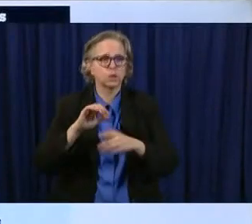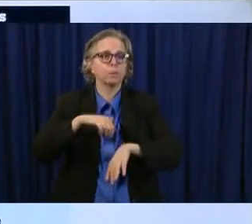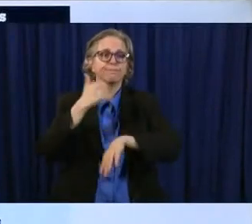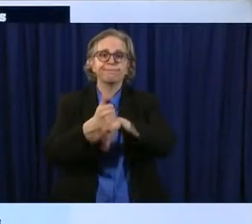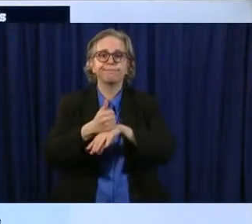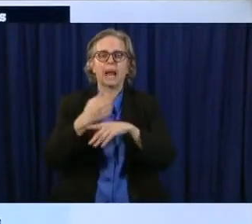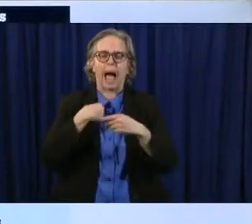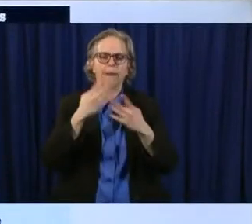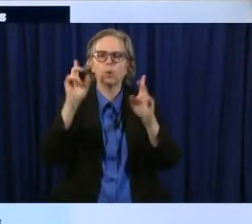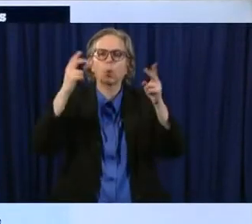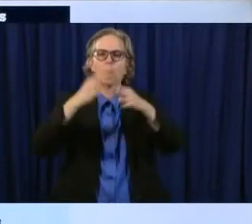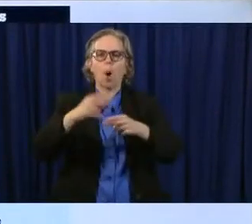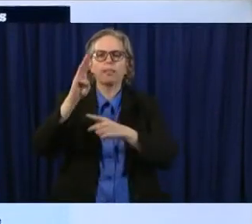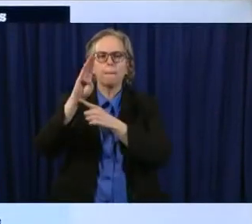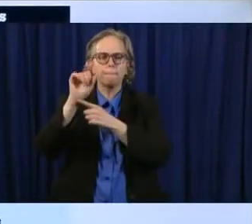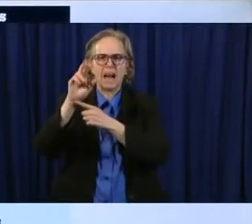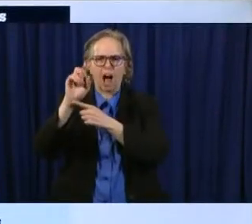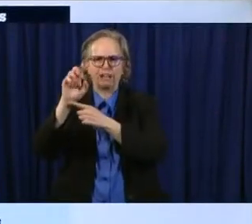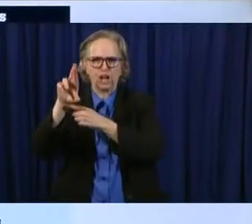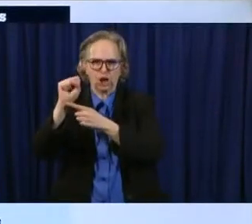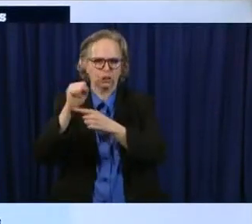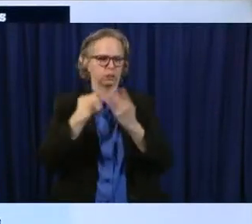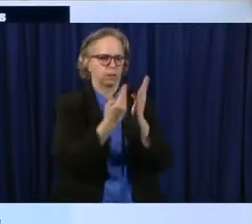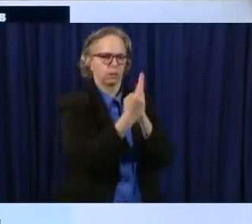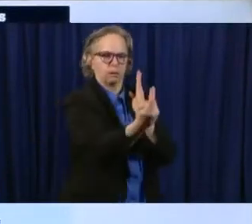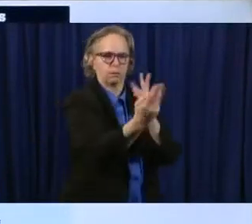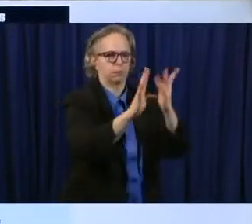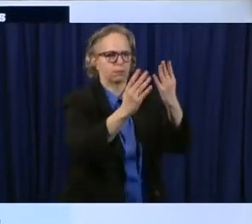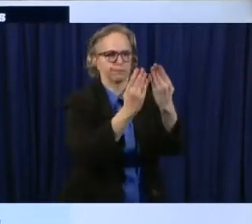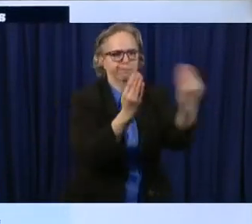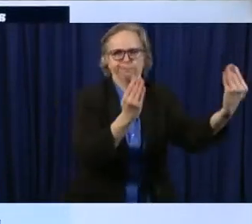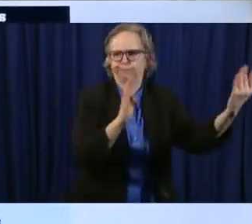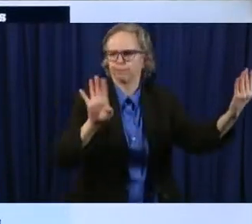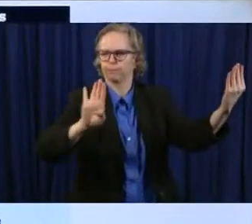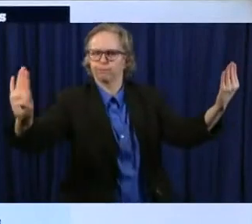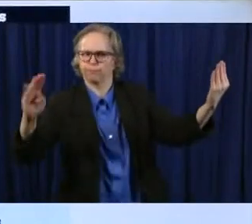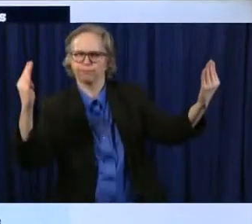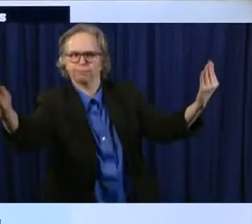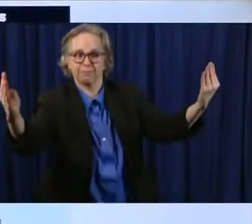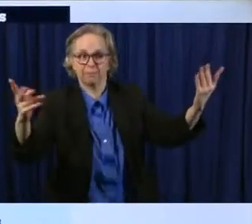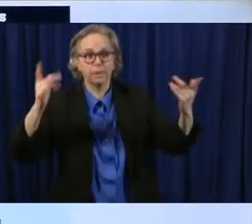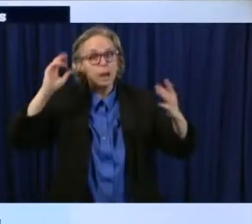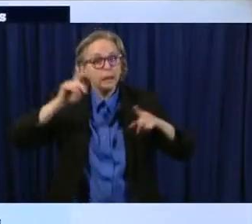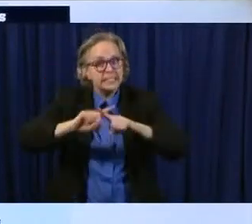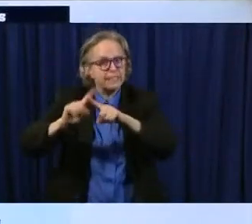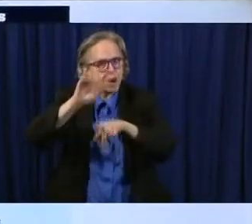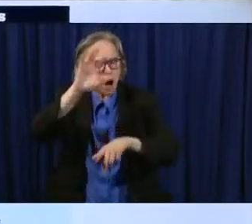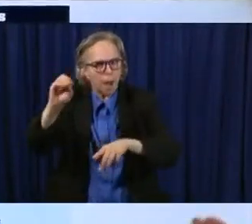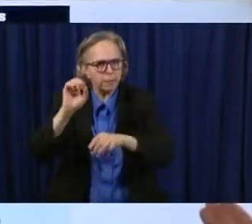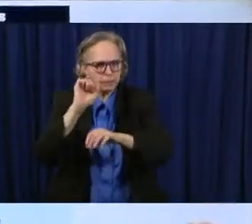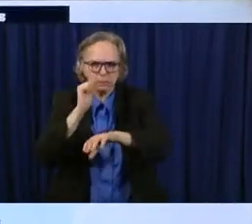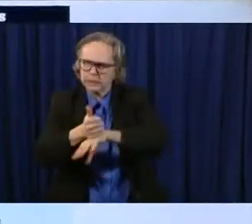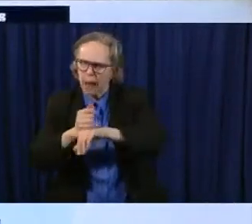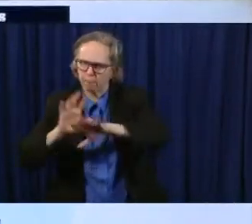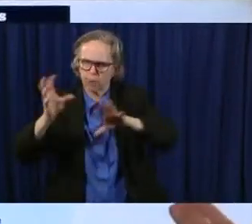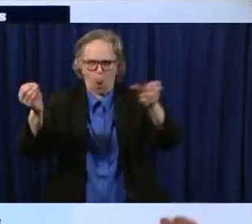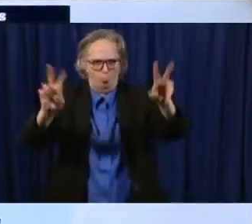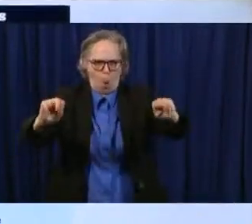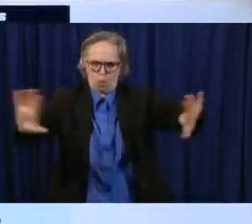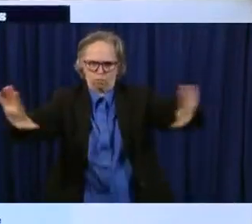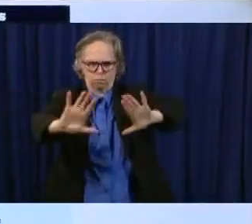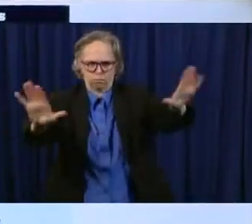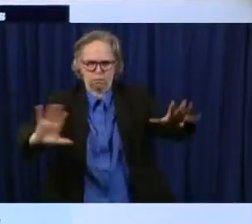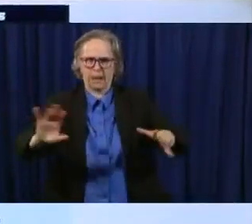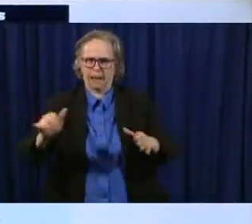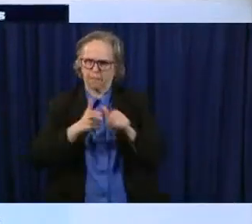can protect them. Uh, we've seen businesses, manufacturing companies that have been able to do all, every single one of these